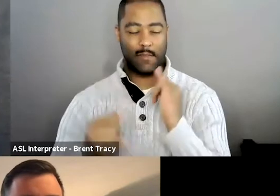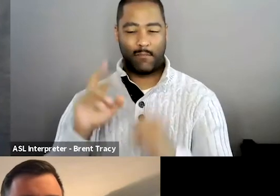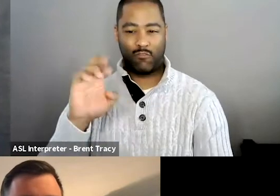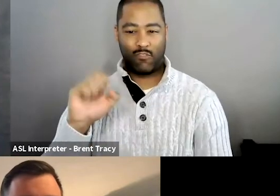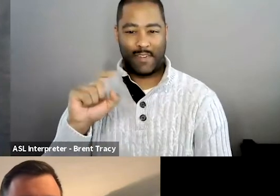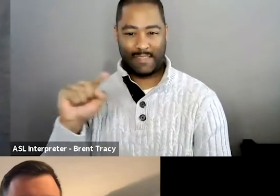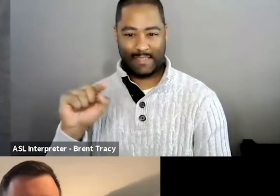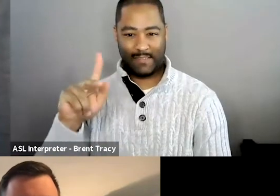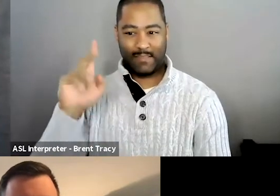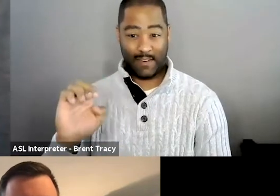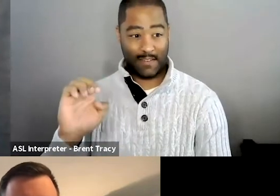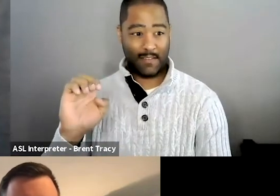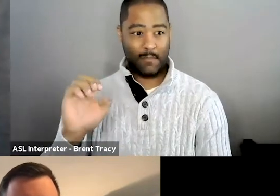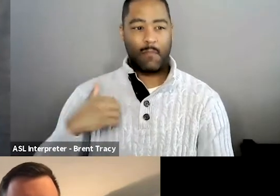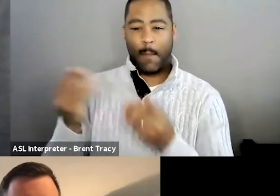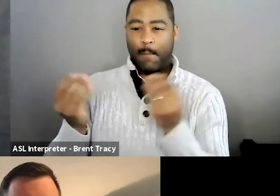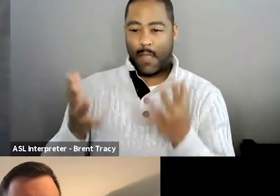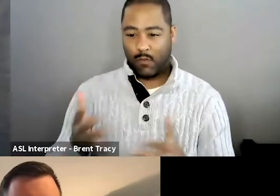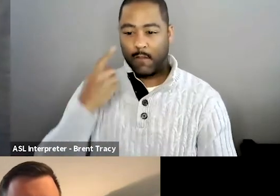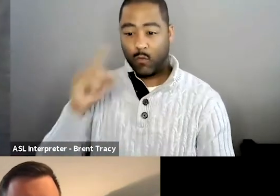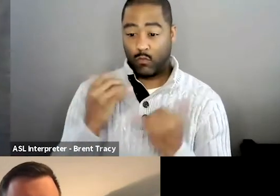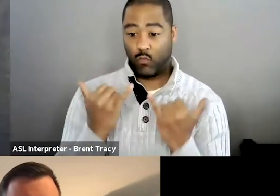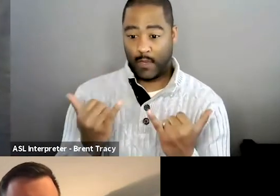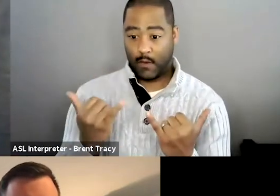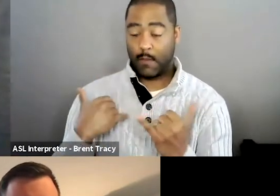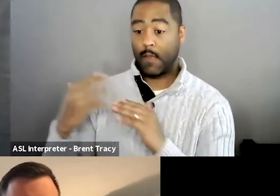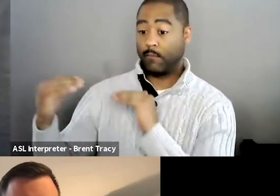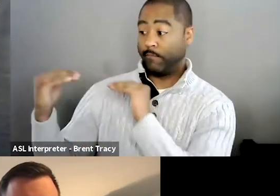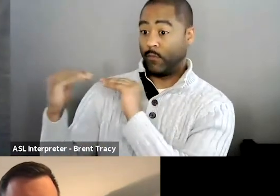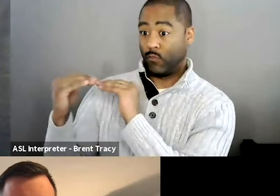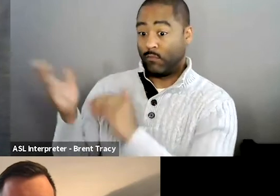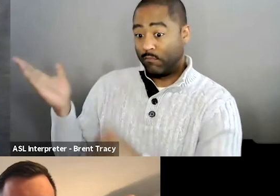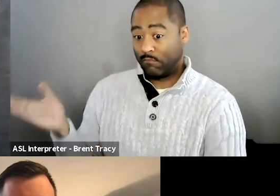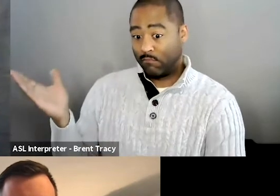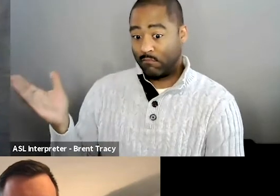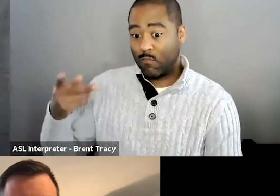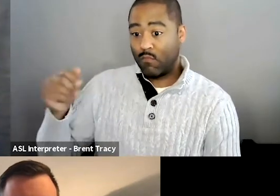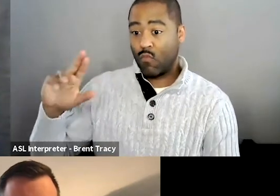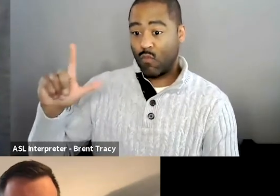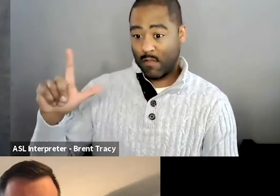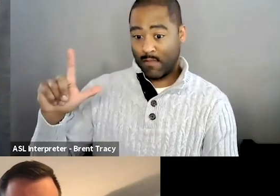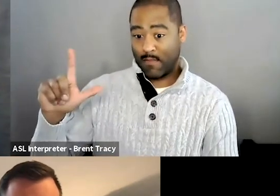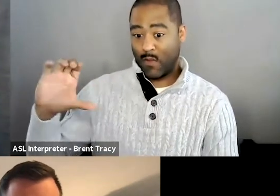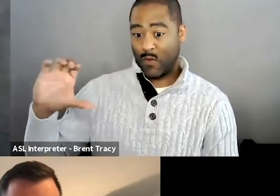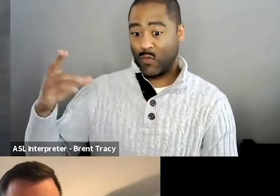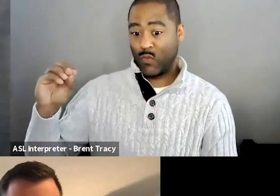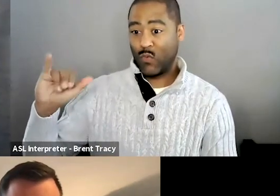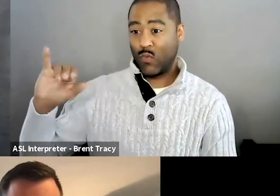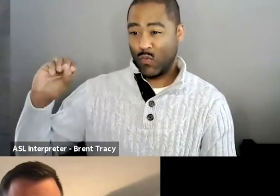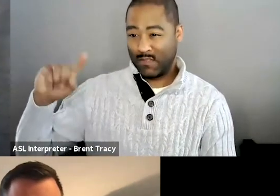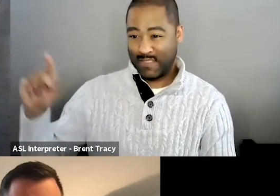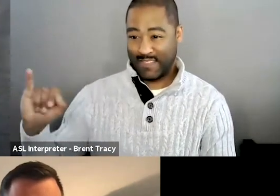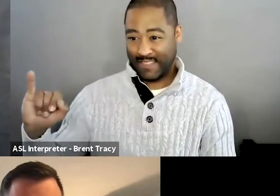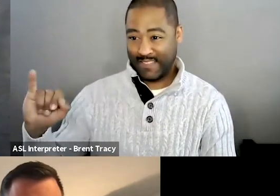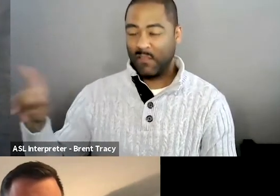introducing my co-moderator today, Paul Chiosi, who is in his sixth year at